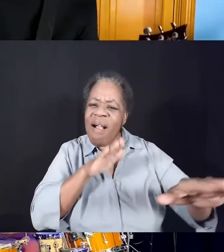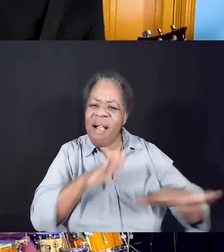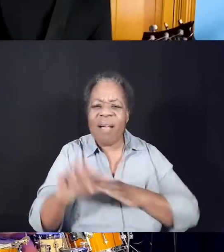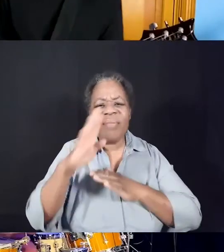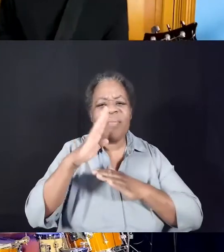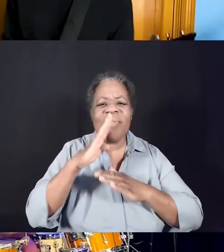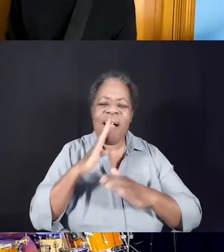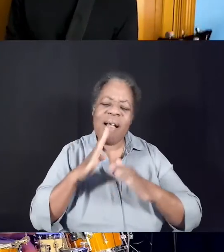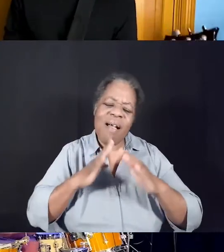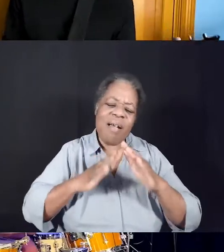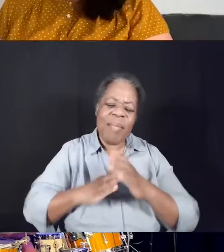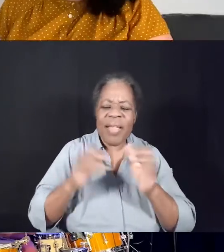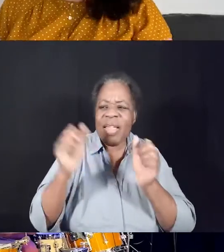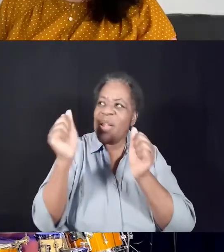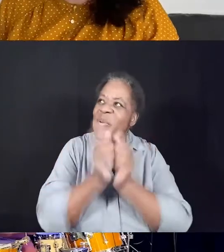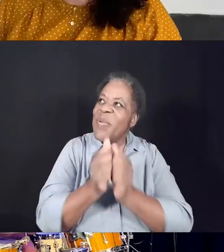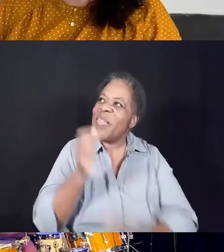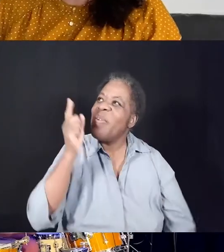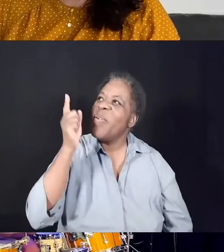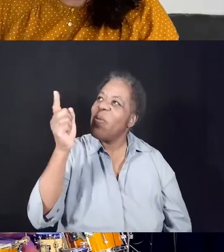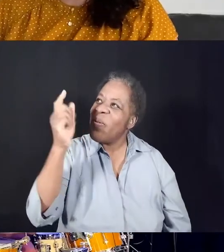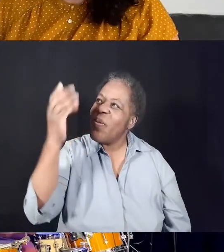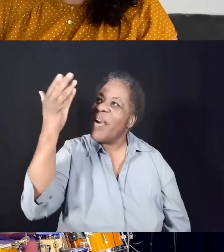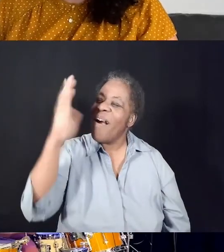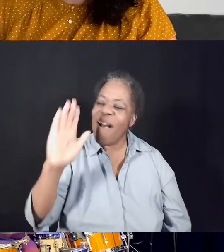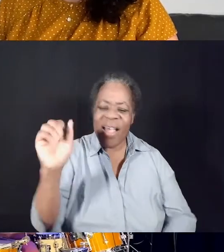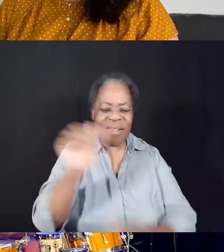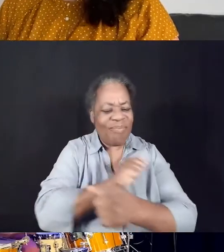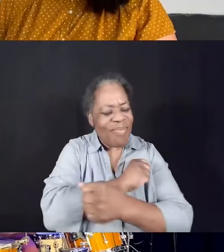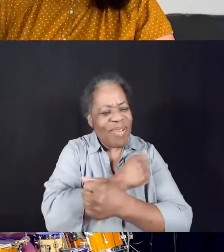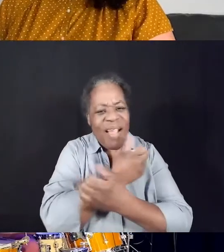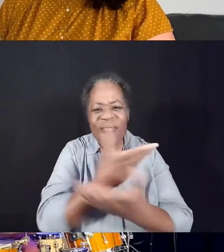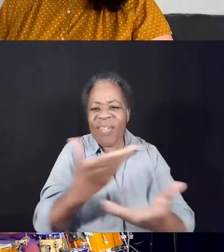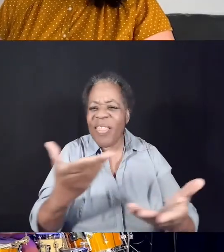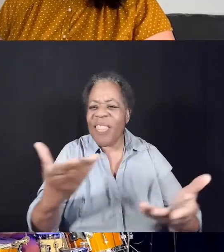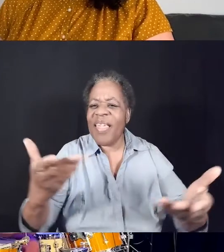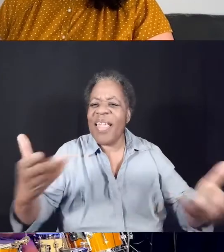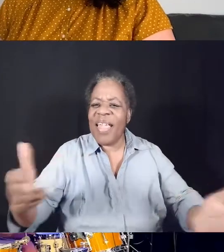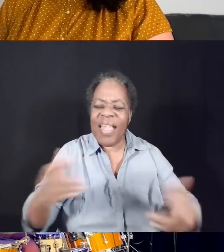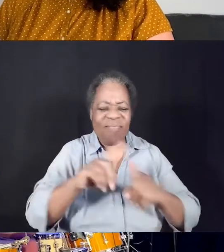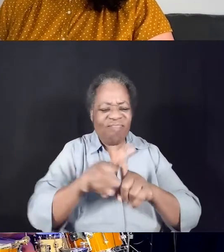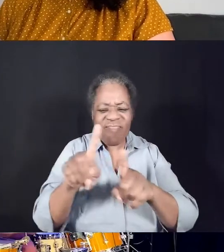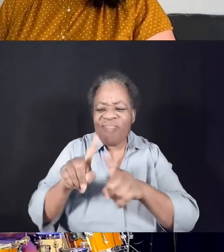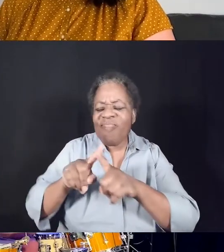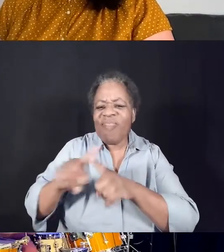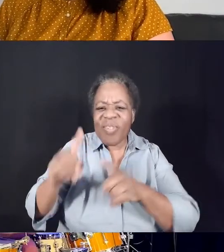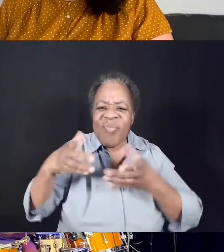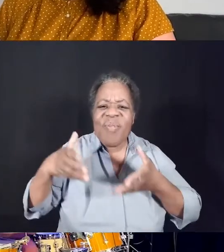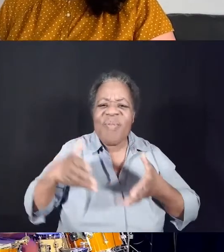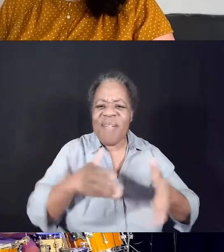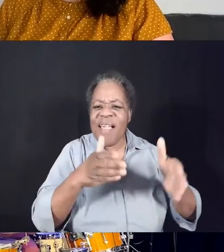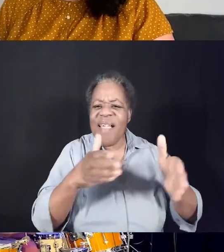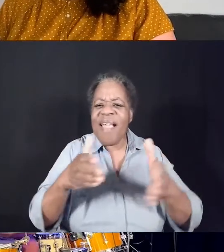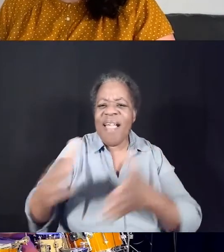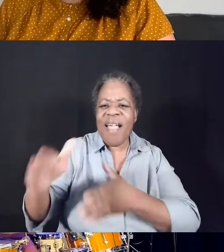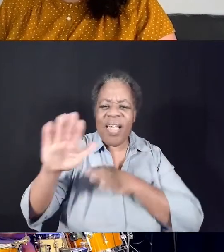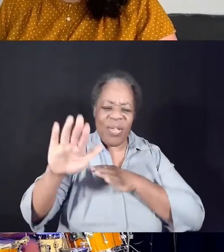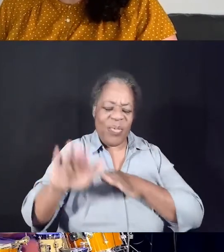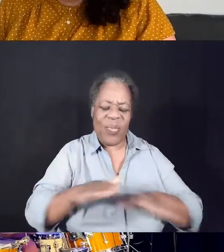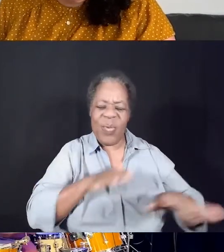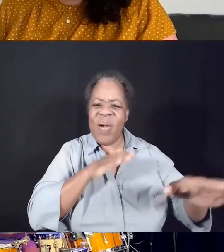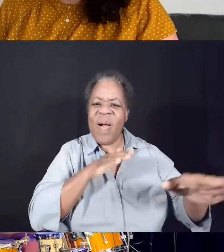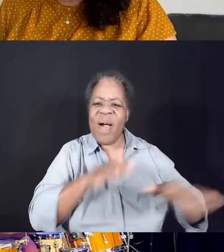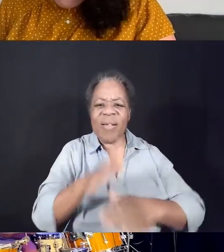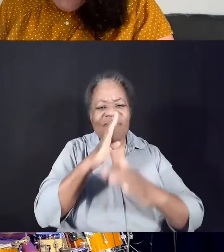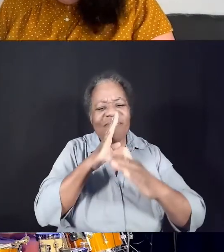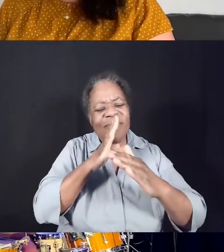You, God, in all things, in all ways, walk humbly